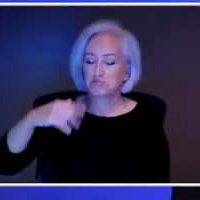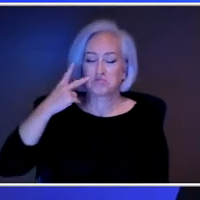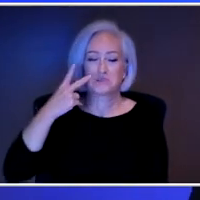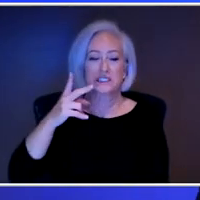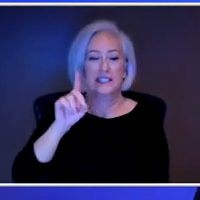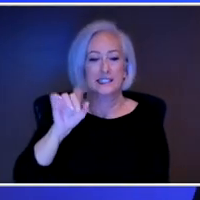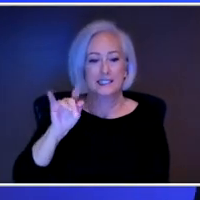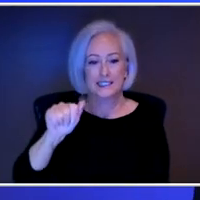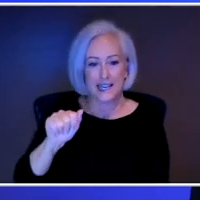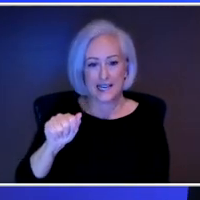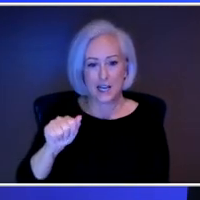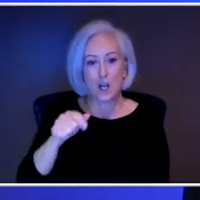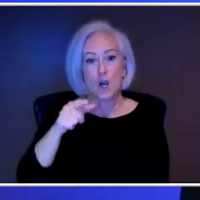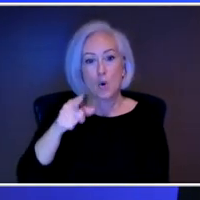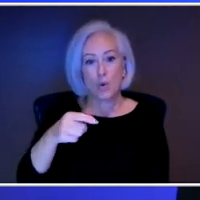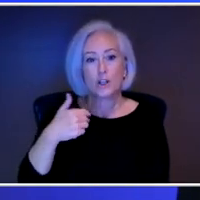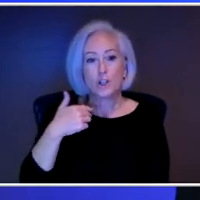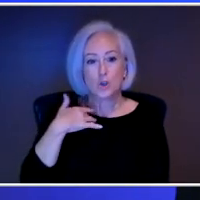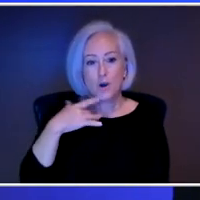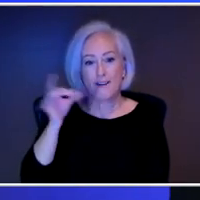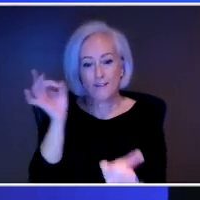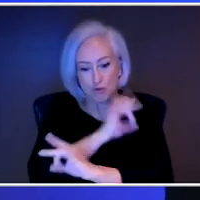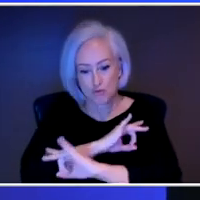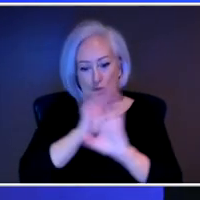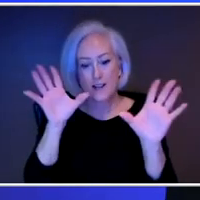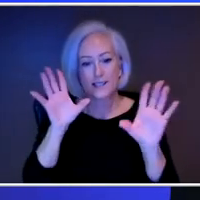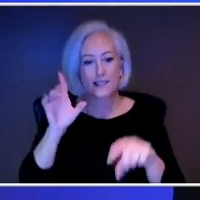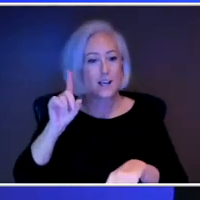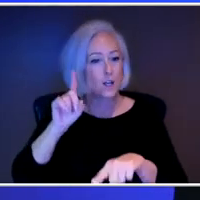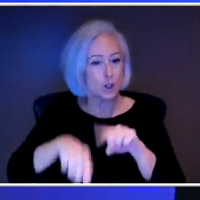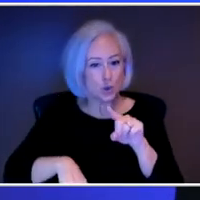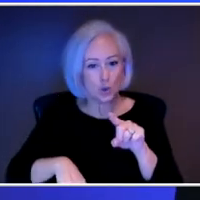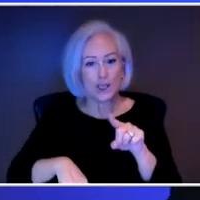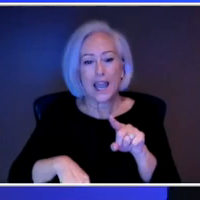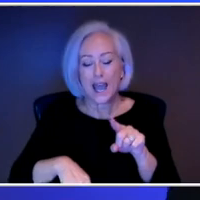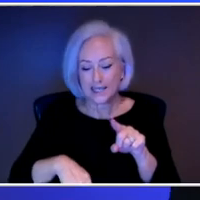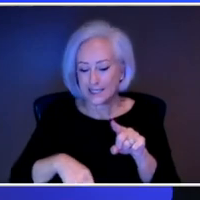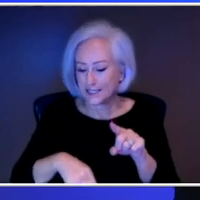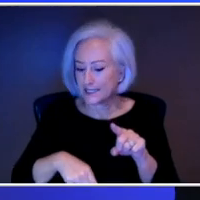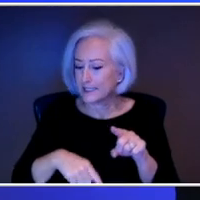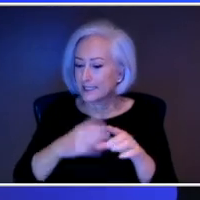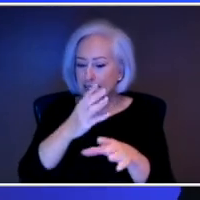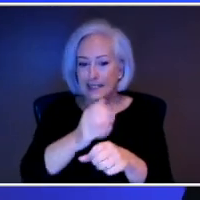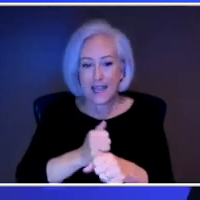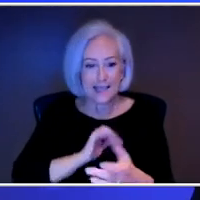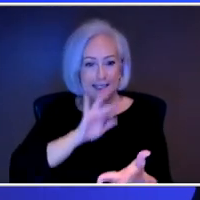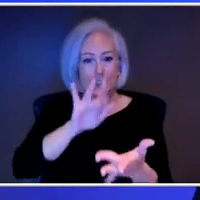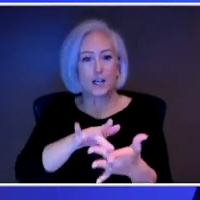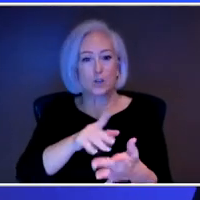crisis, if you can't access a professional, it's still better to reach out and talk to someone than to do nothing.